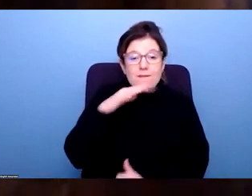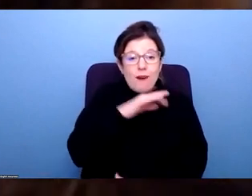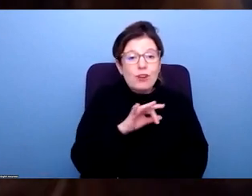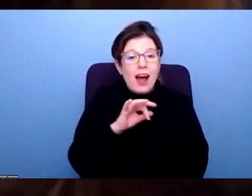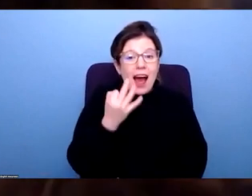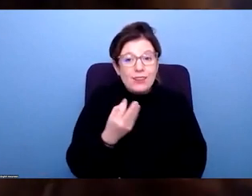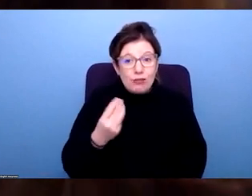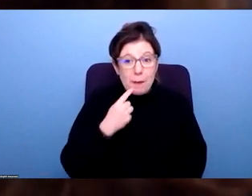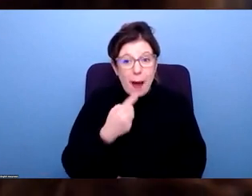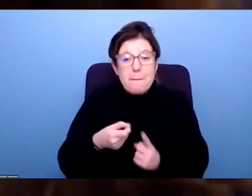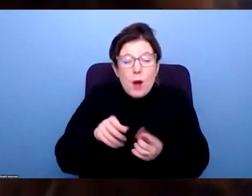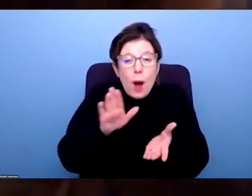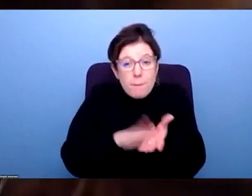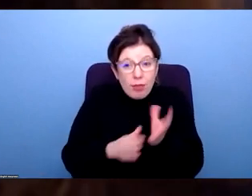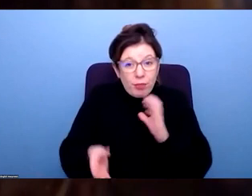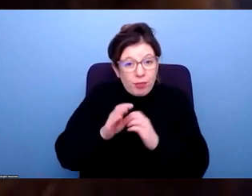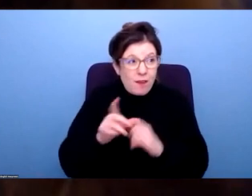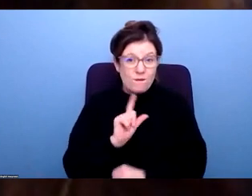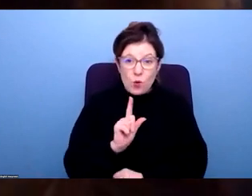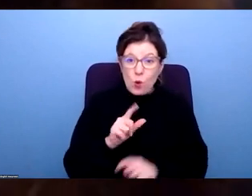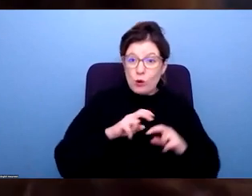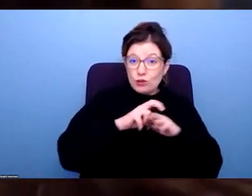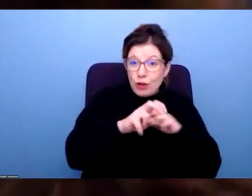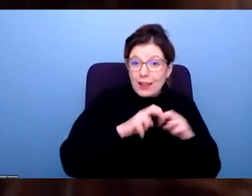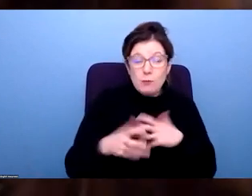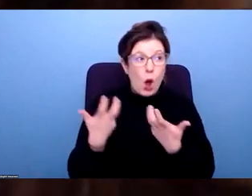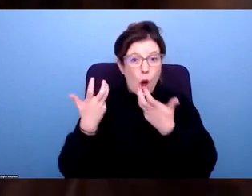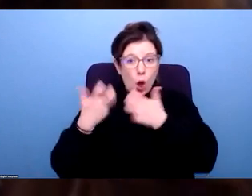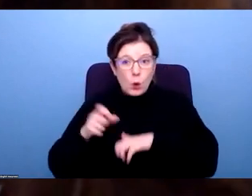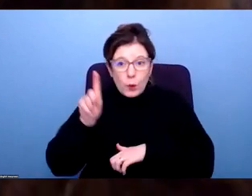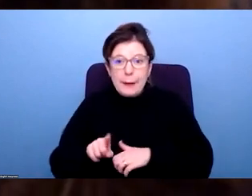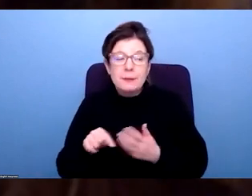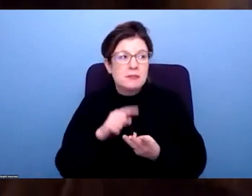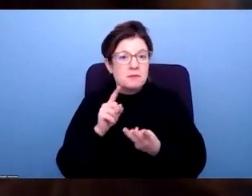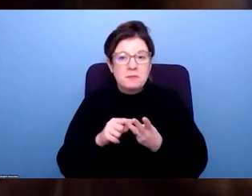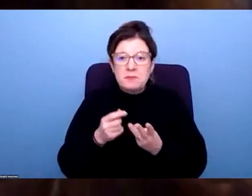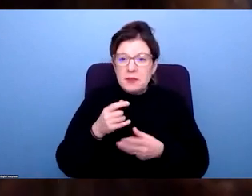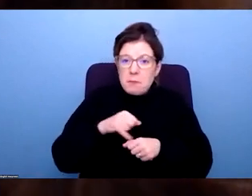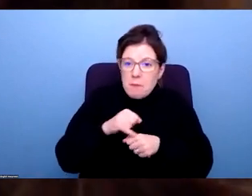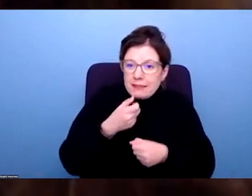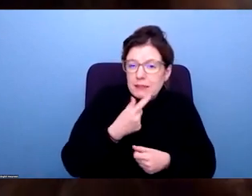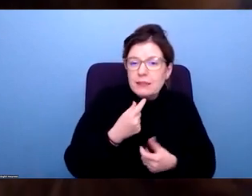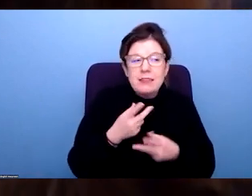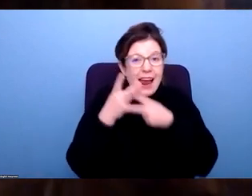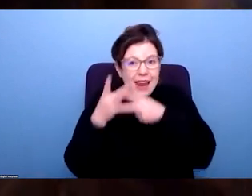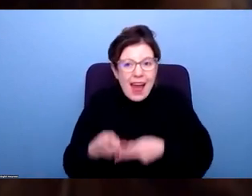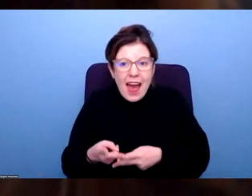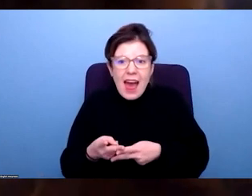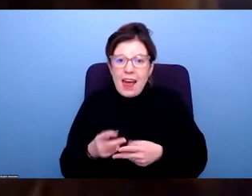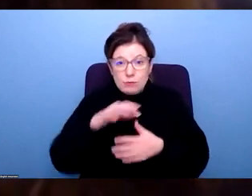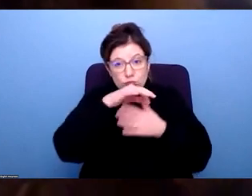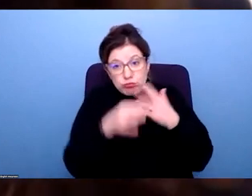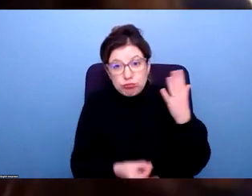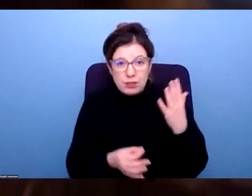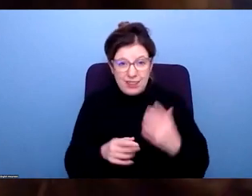every single person. Things like transport, electrical equipment, heating, medicine, care, you know, we're all here today, we all probably